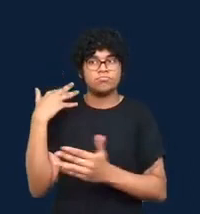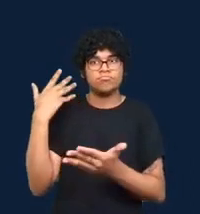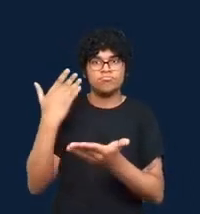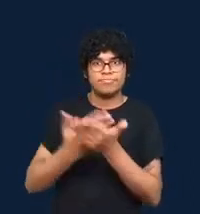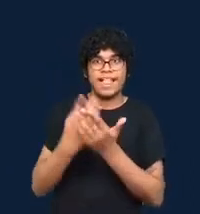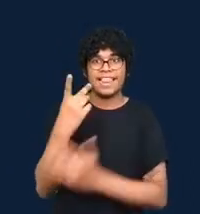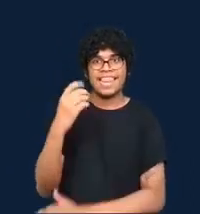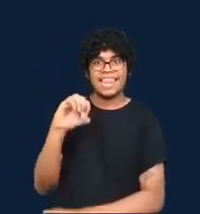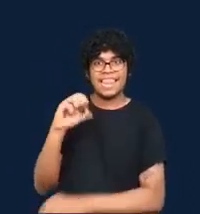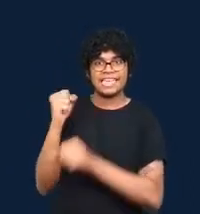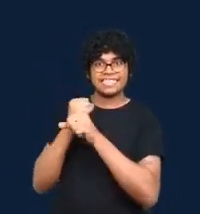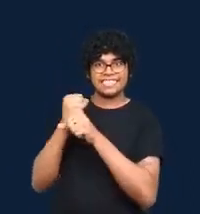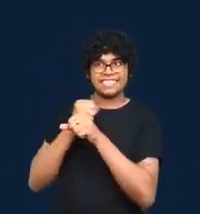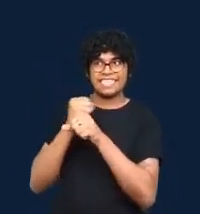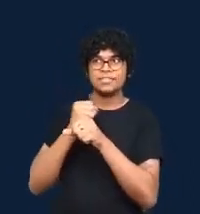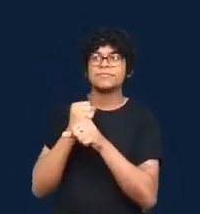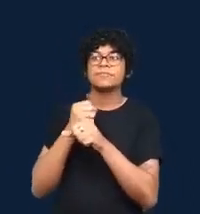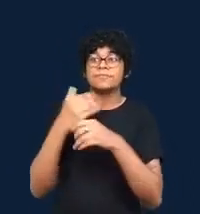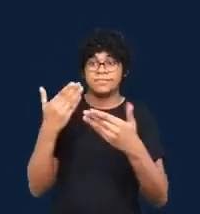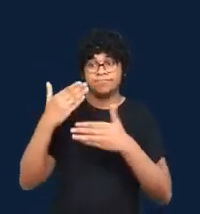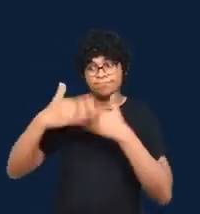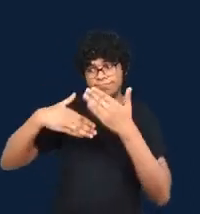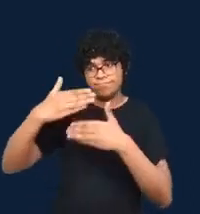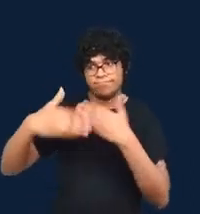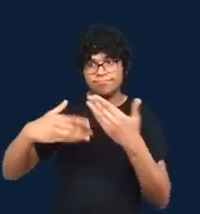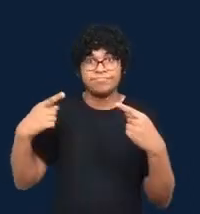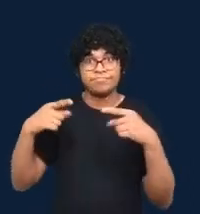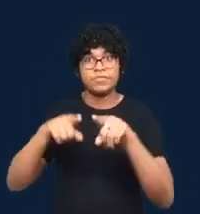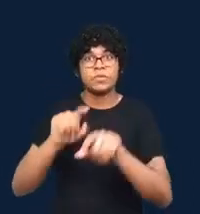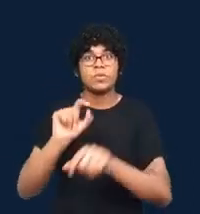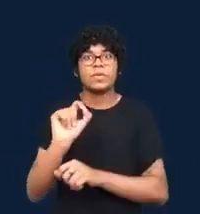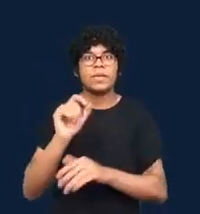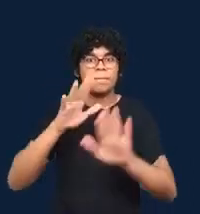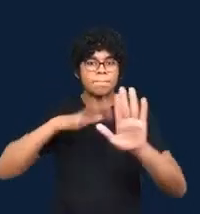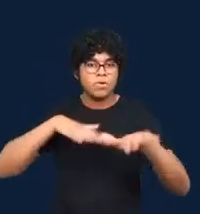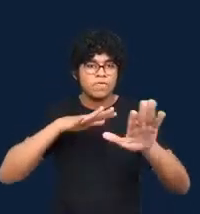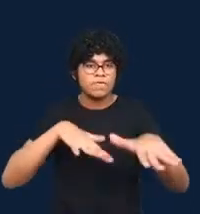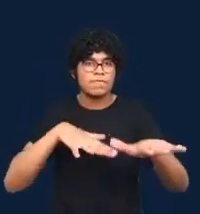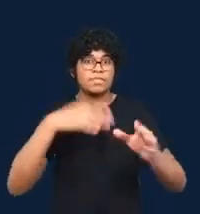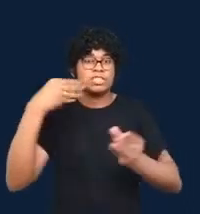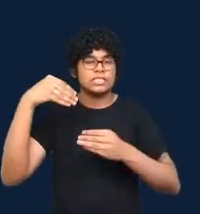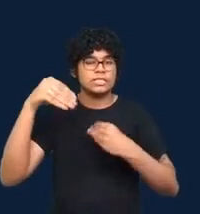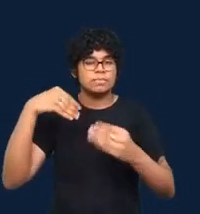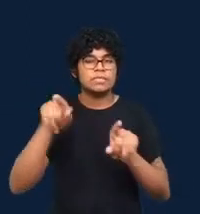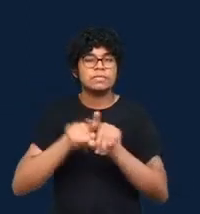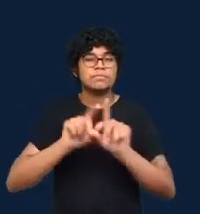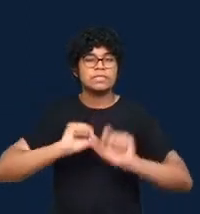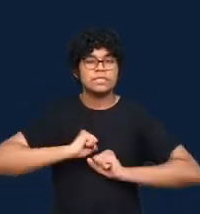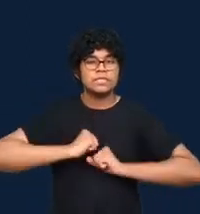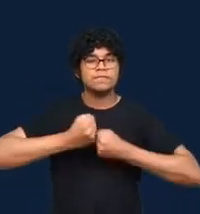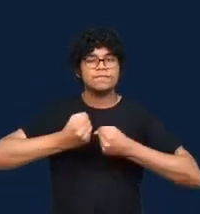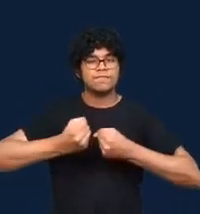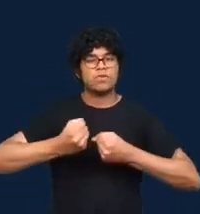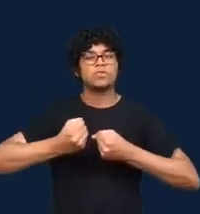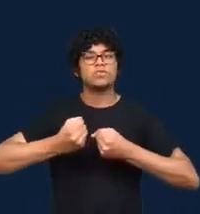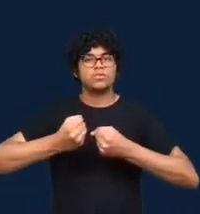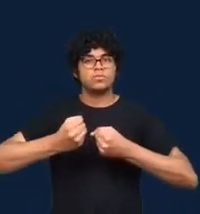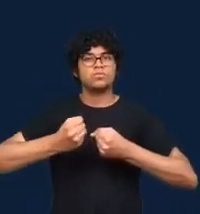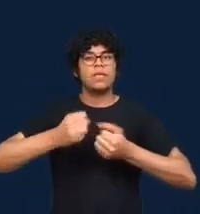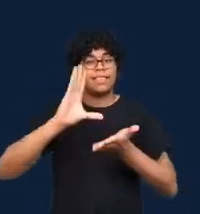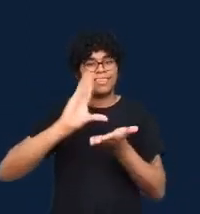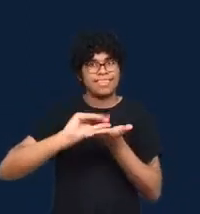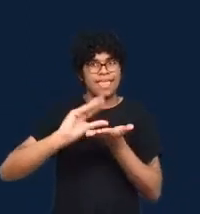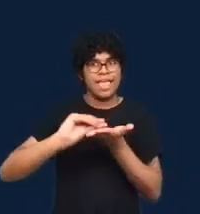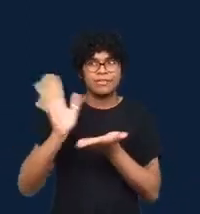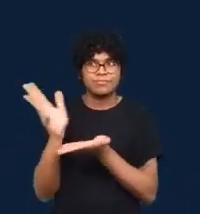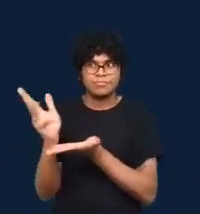transparency movements efforts to open up government data and datafication into the availability